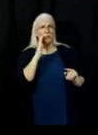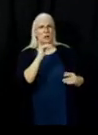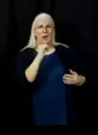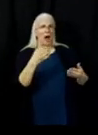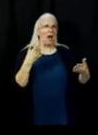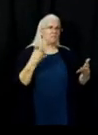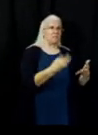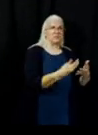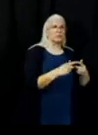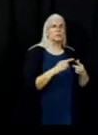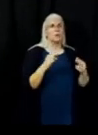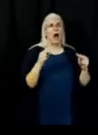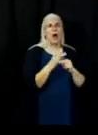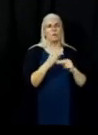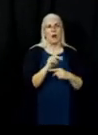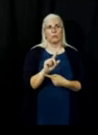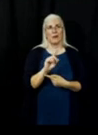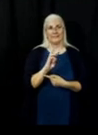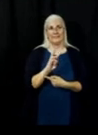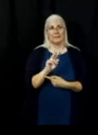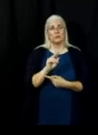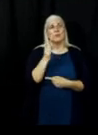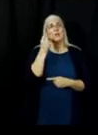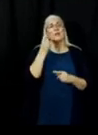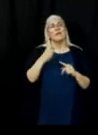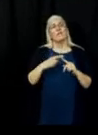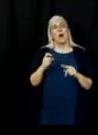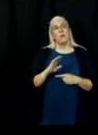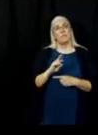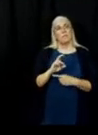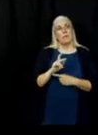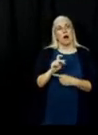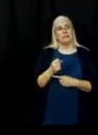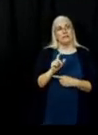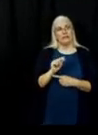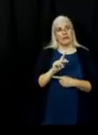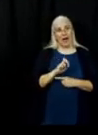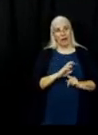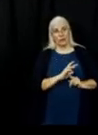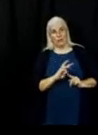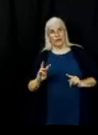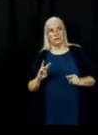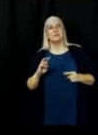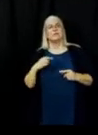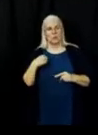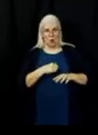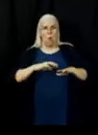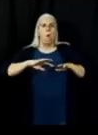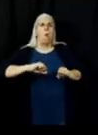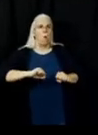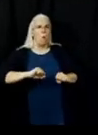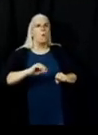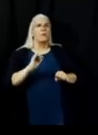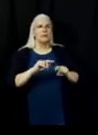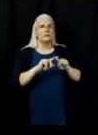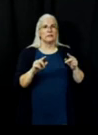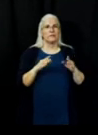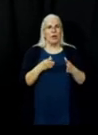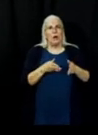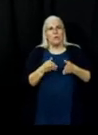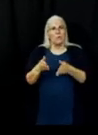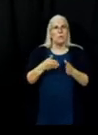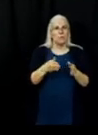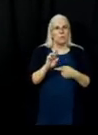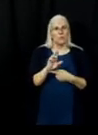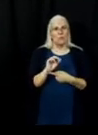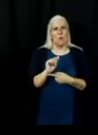from Bucks Lake, heading in a westerly direction, road systems continue to hold, and that gets you back down into Rock Creek on